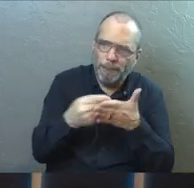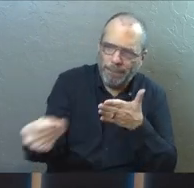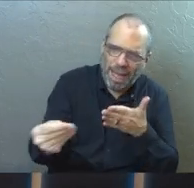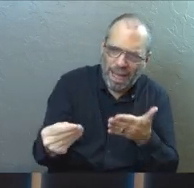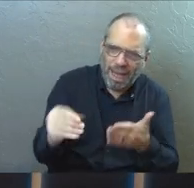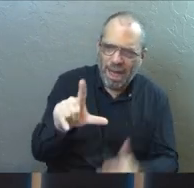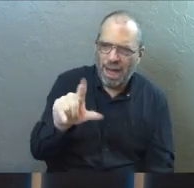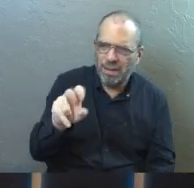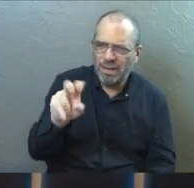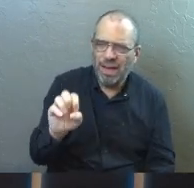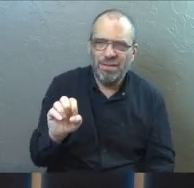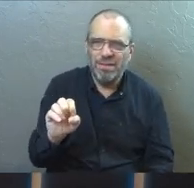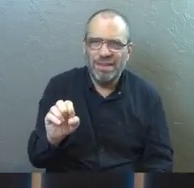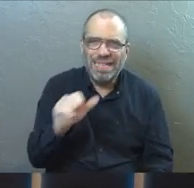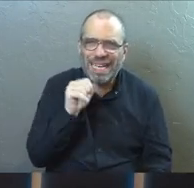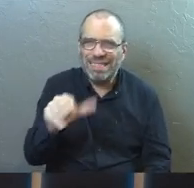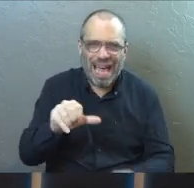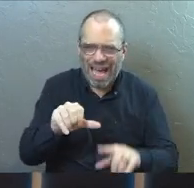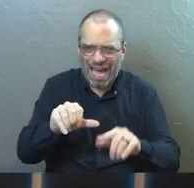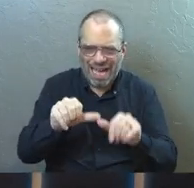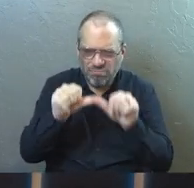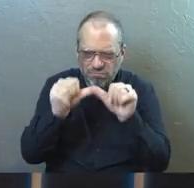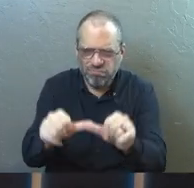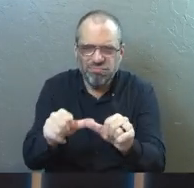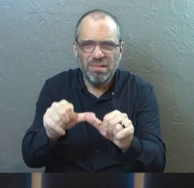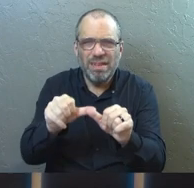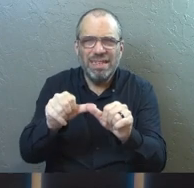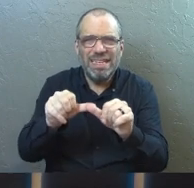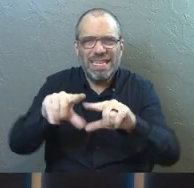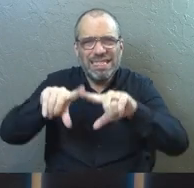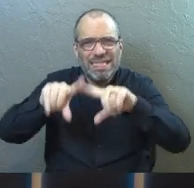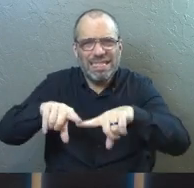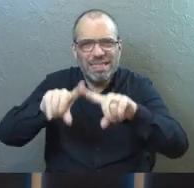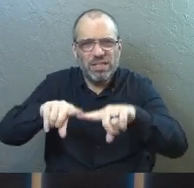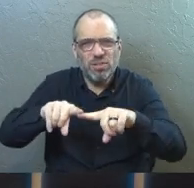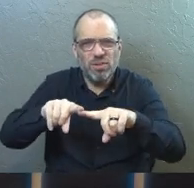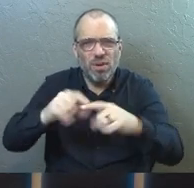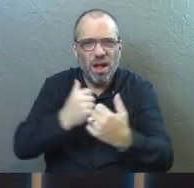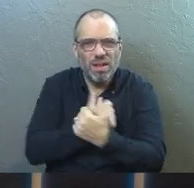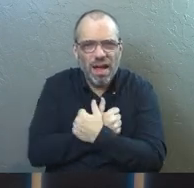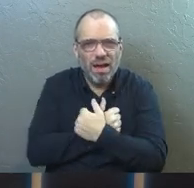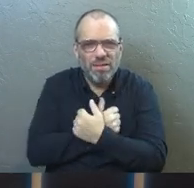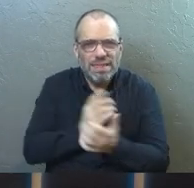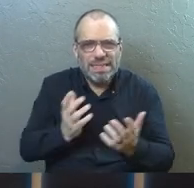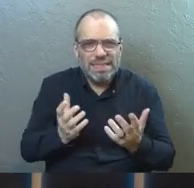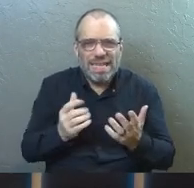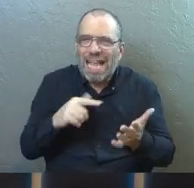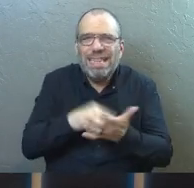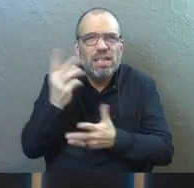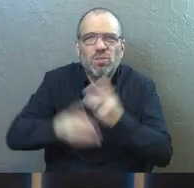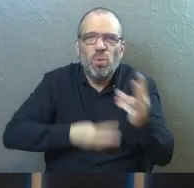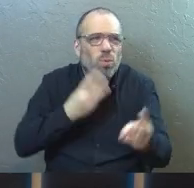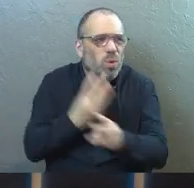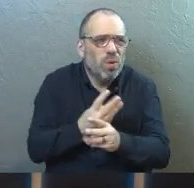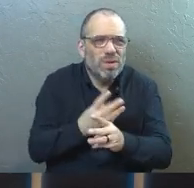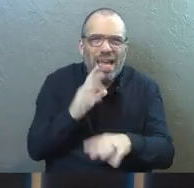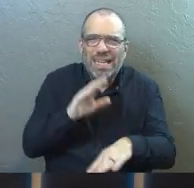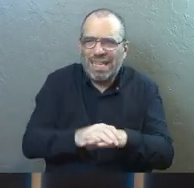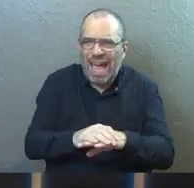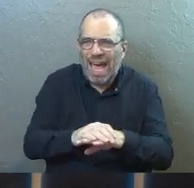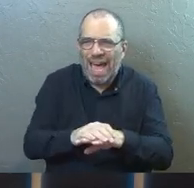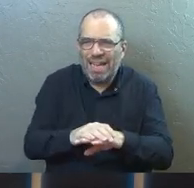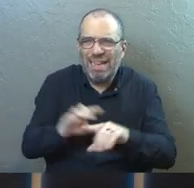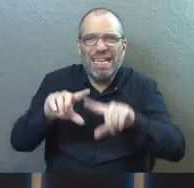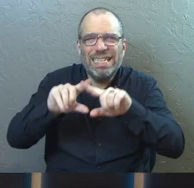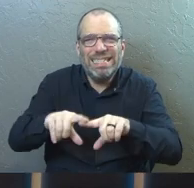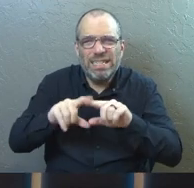It's insecure. It's conditional love. And there's a lot of things in this world that are transactional and